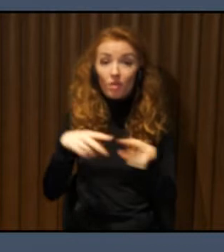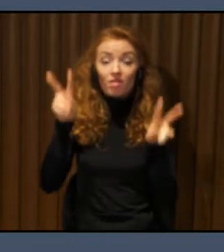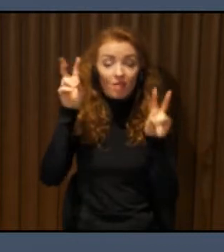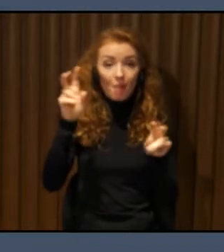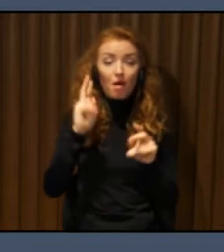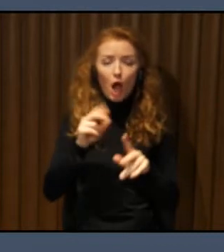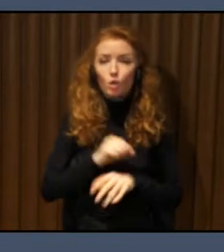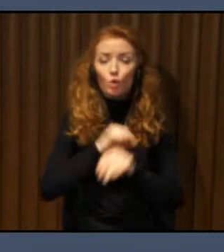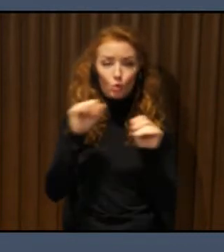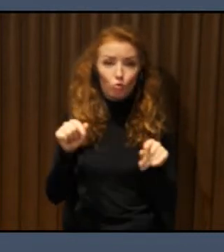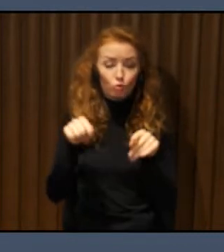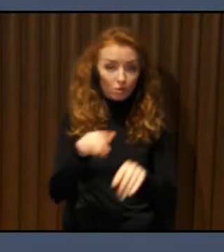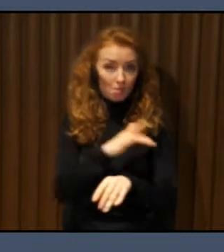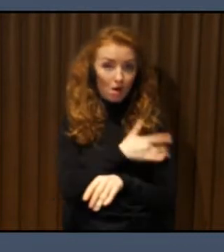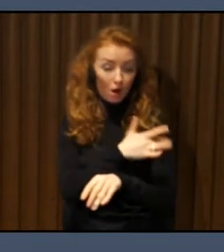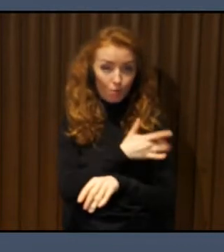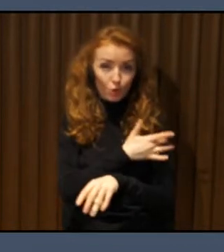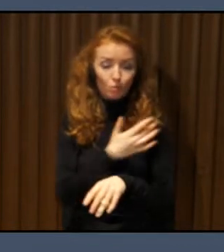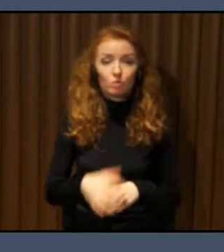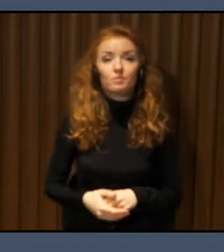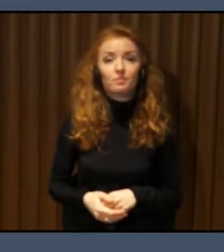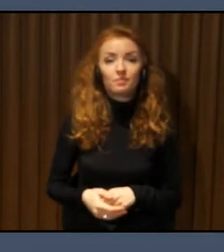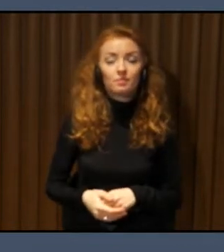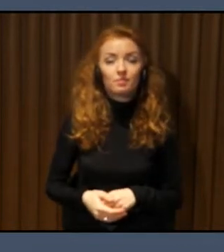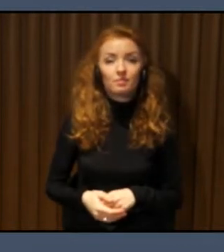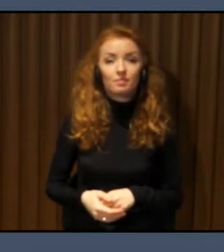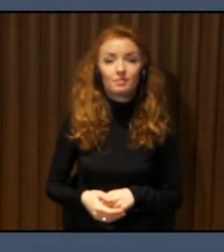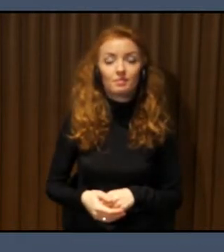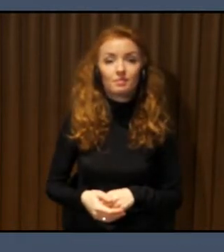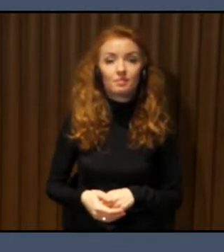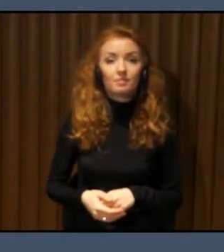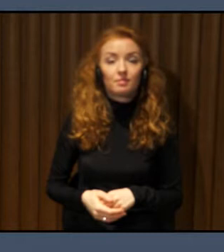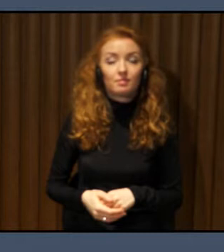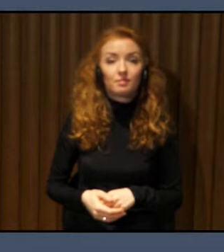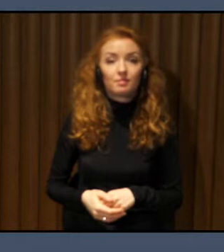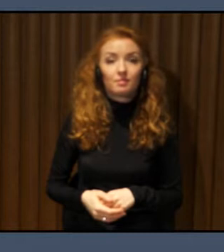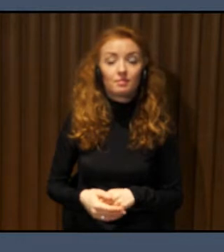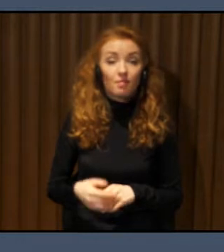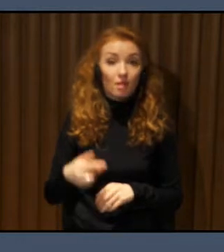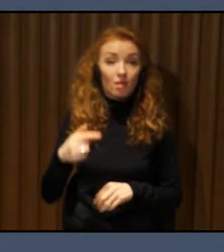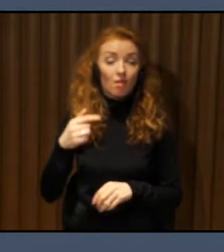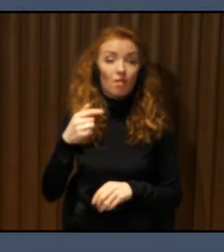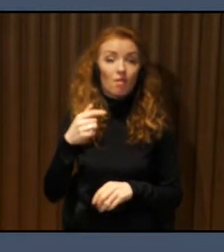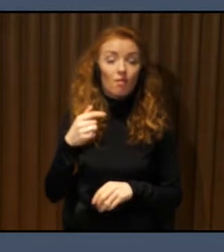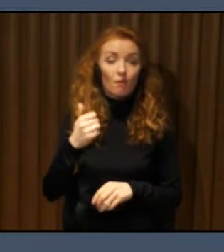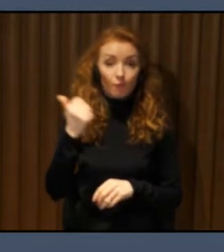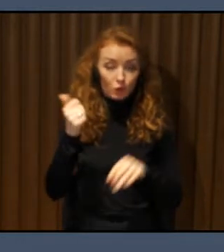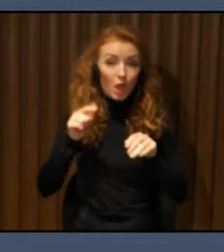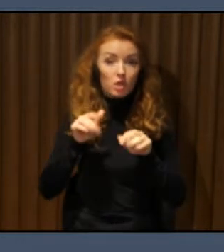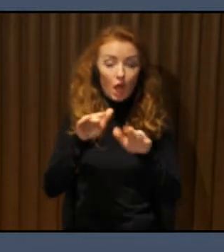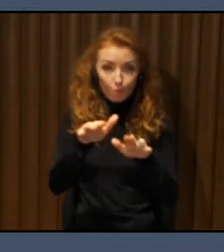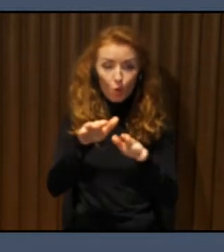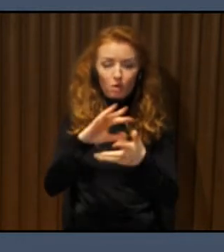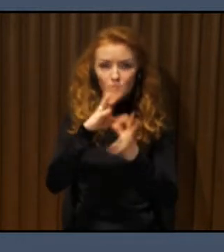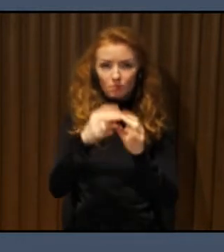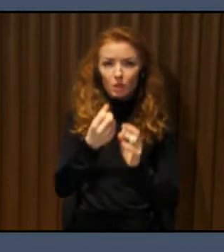services and I work in the accessibility field for more than 12, 13 years and